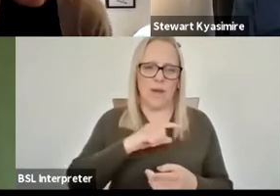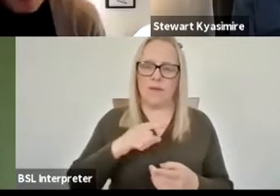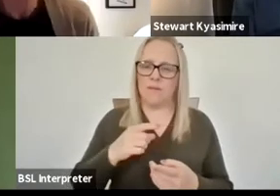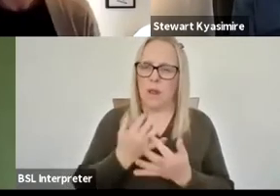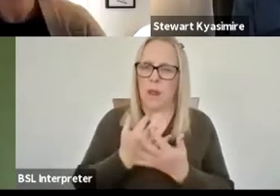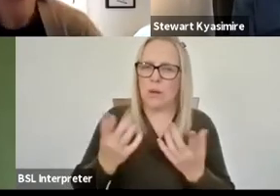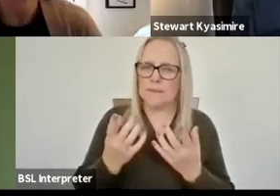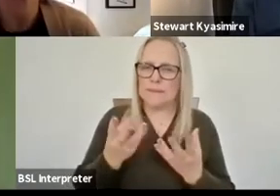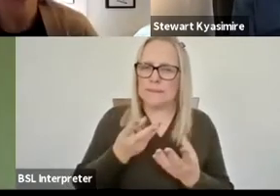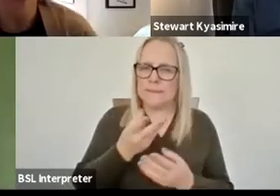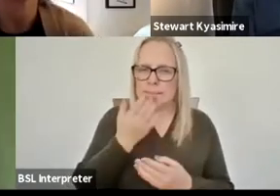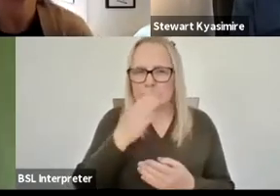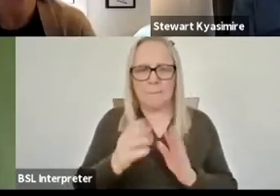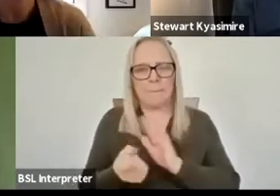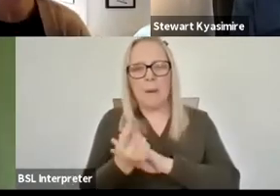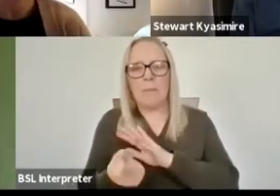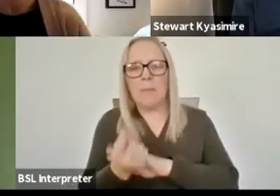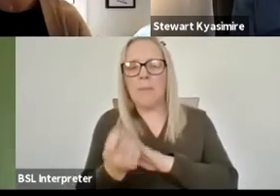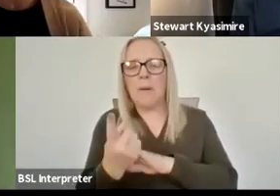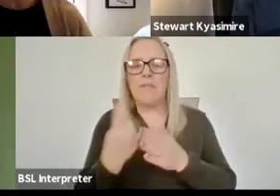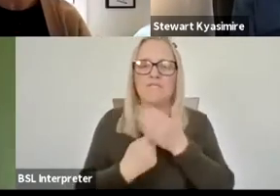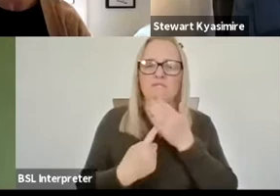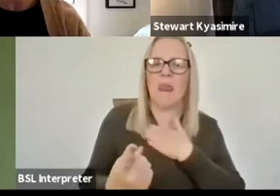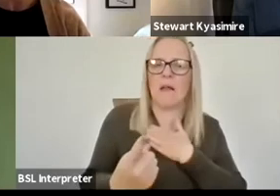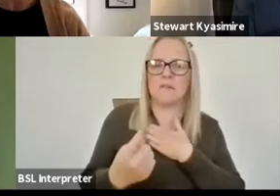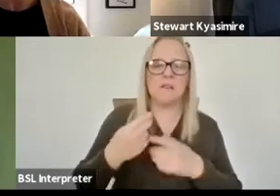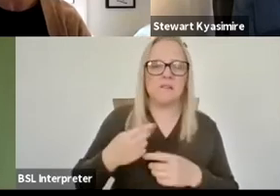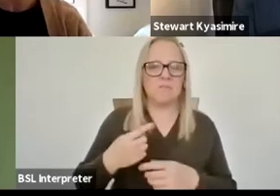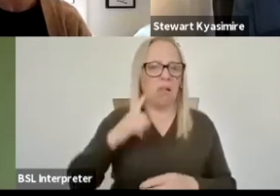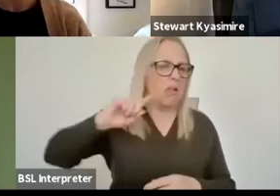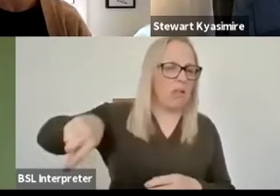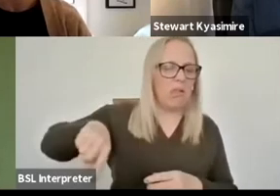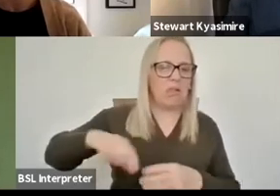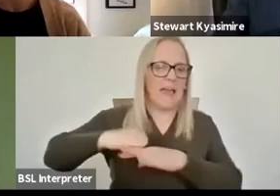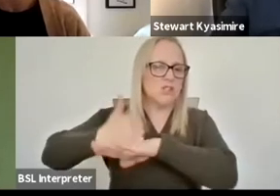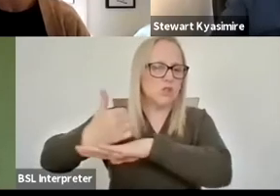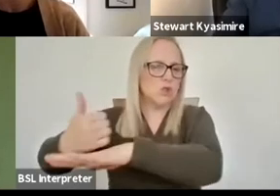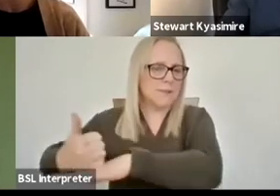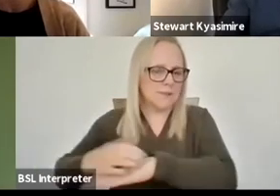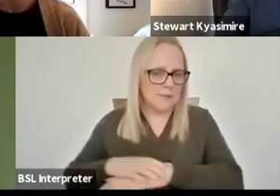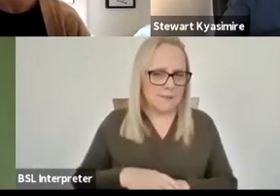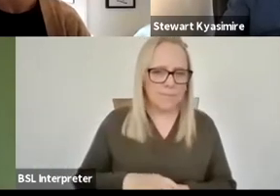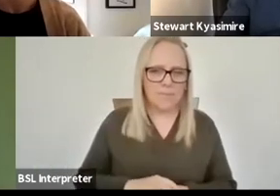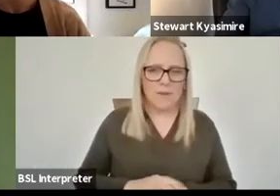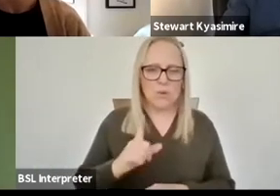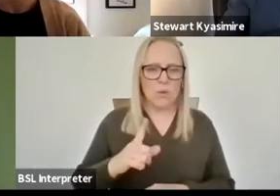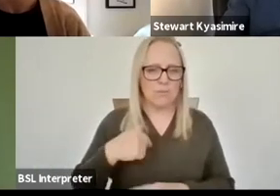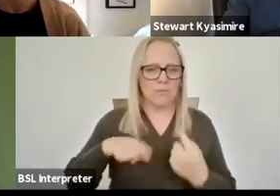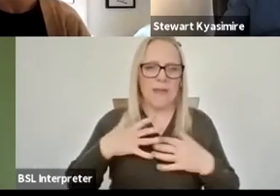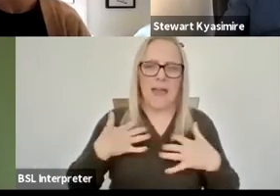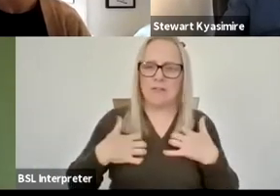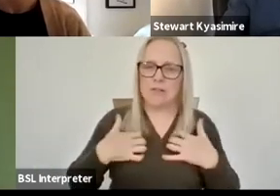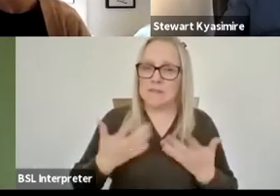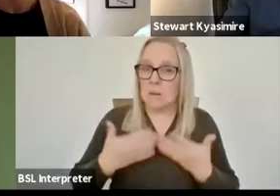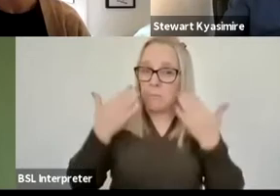being against institutions and i'm just interested in whether any of the panelists here have any um